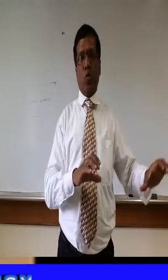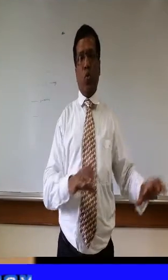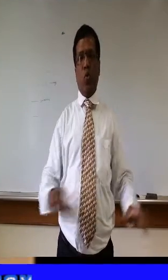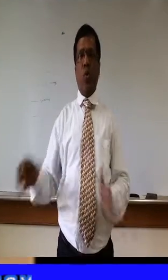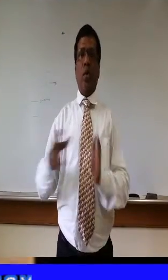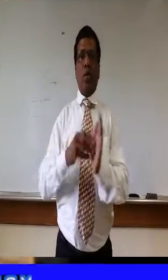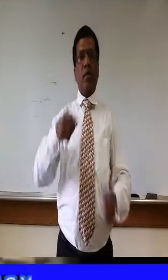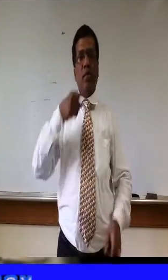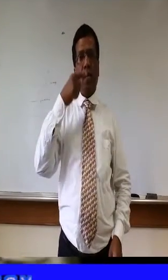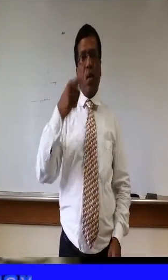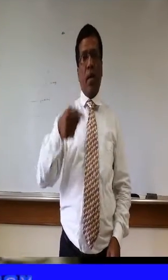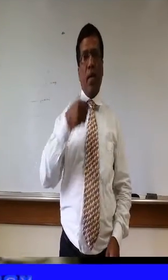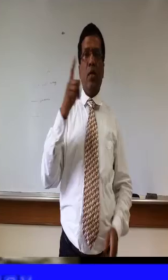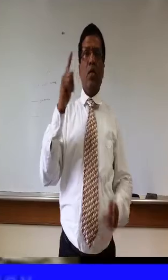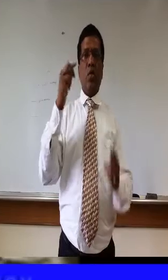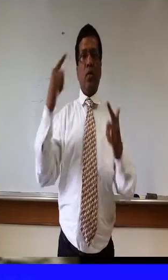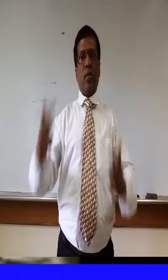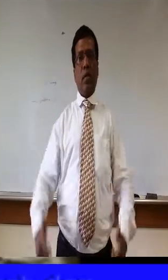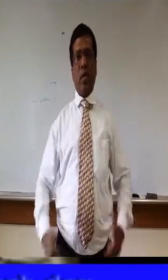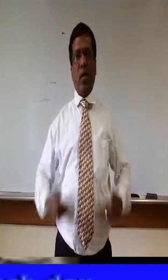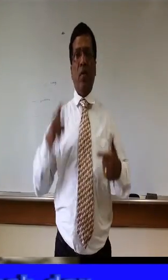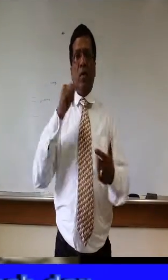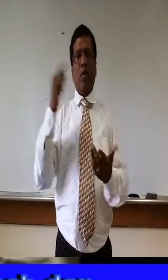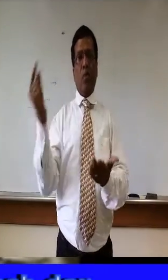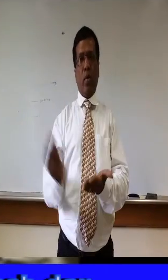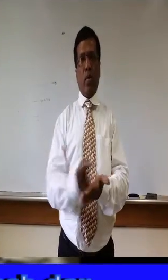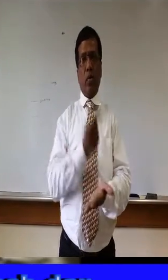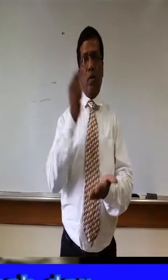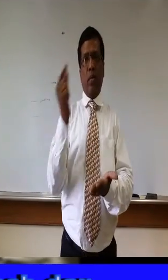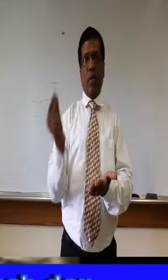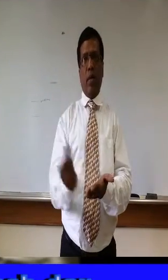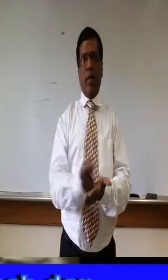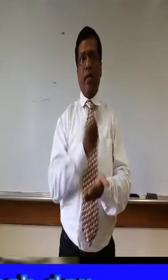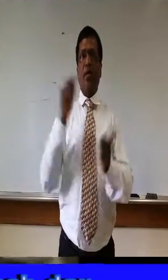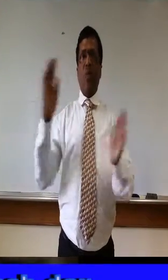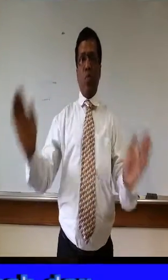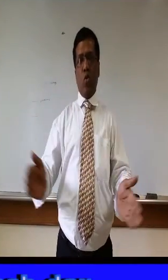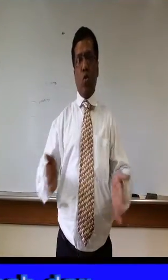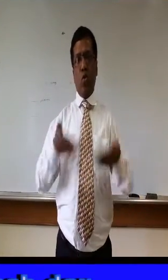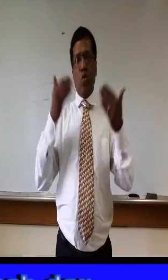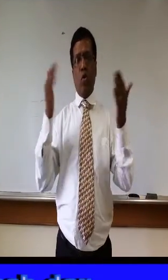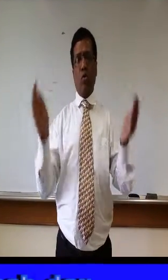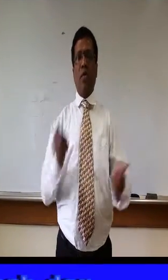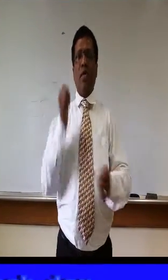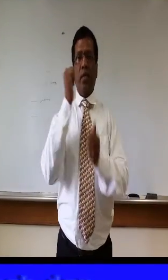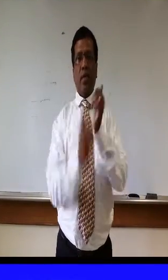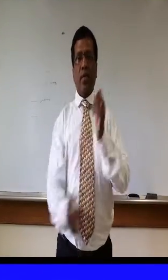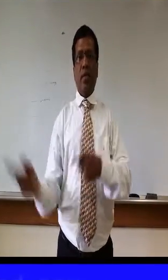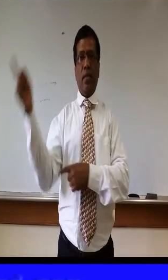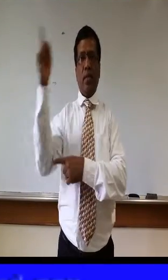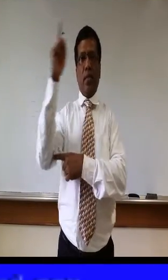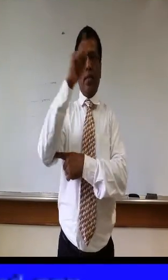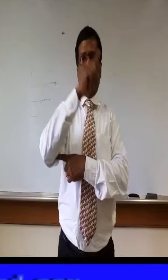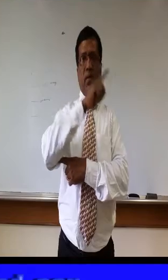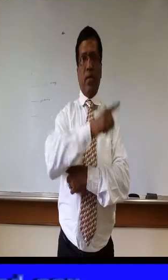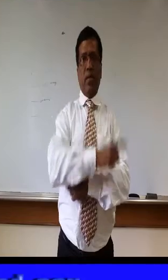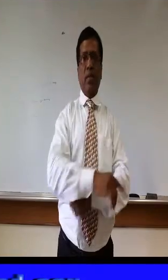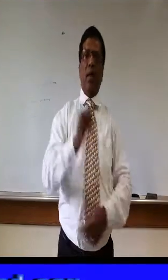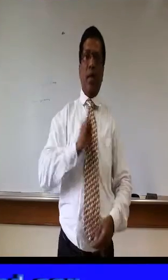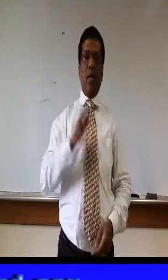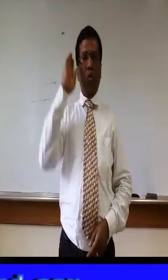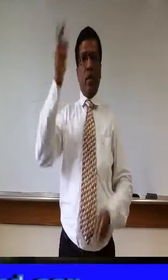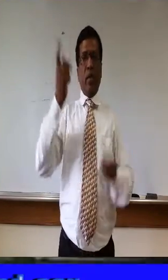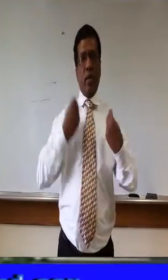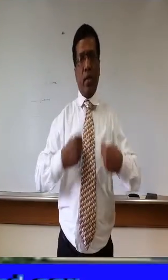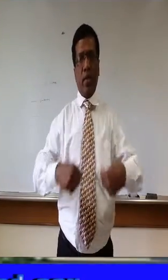wants me to do I will try and I might do and say To